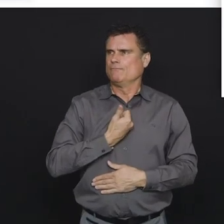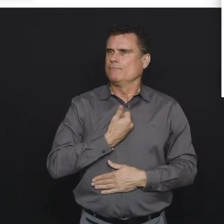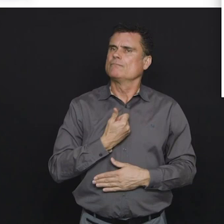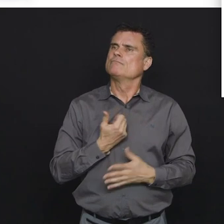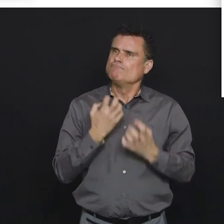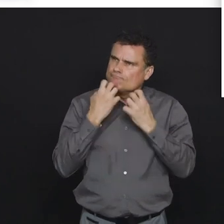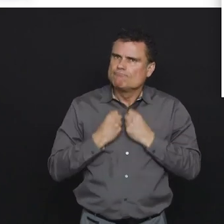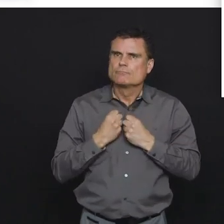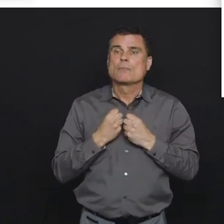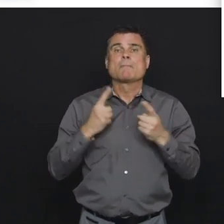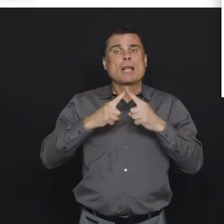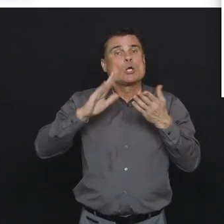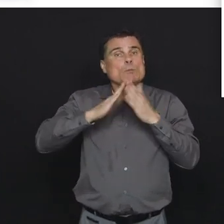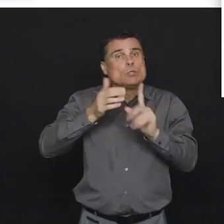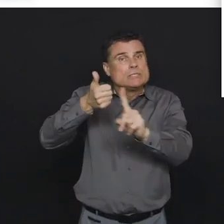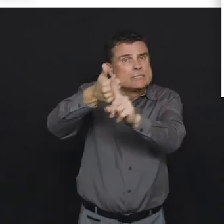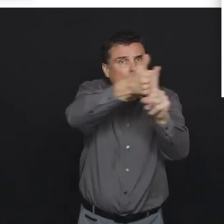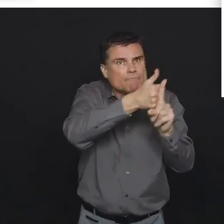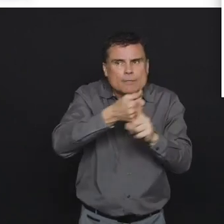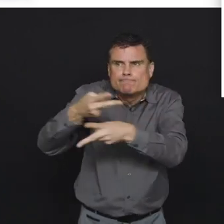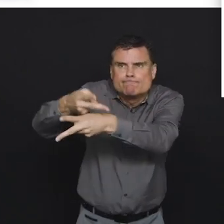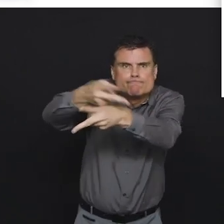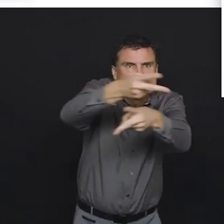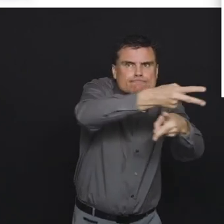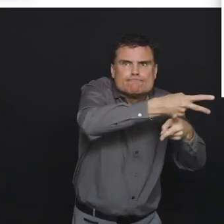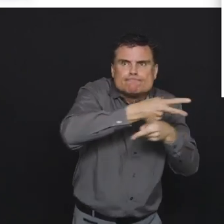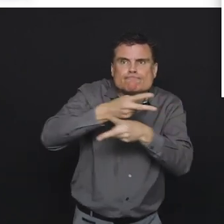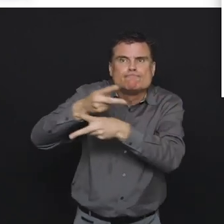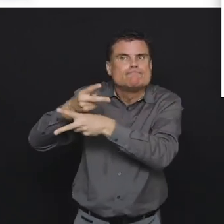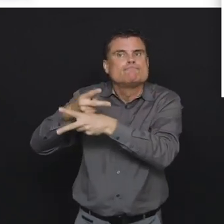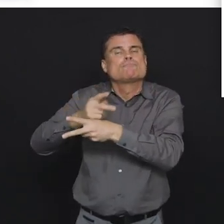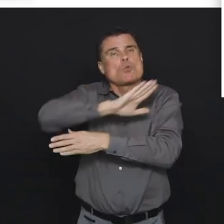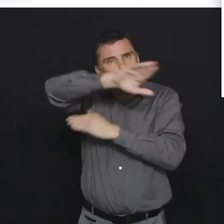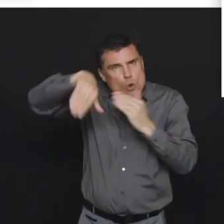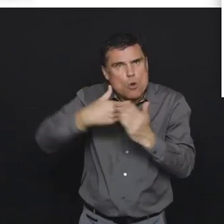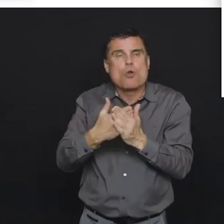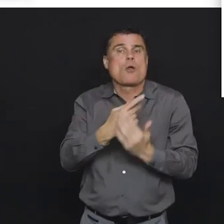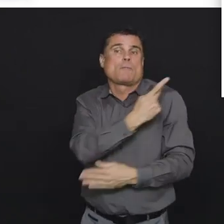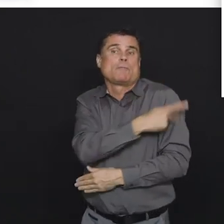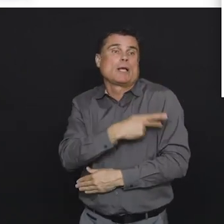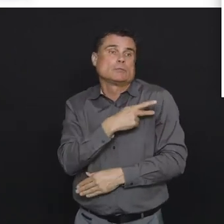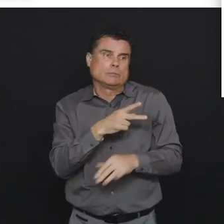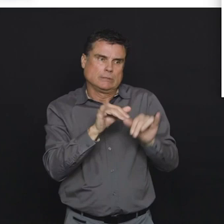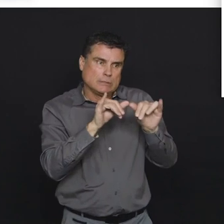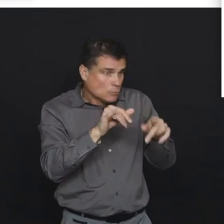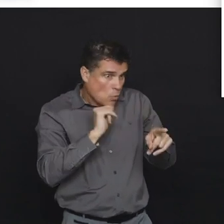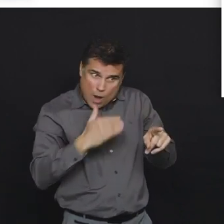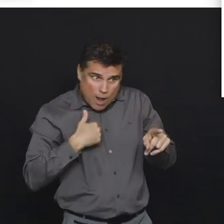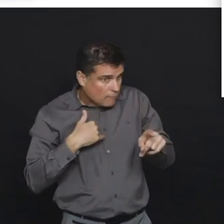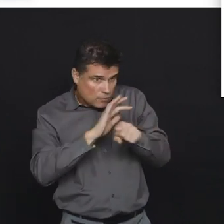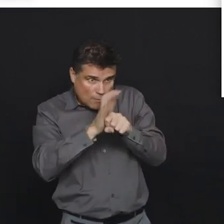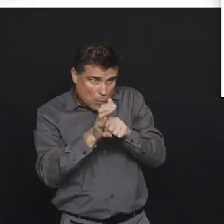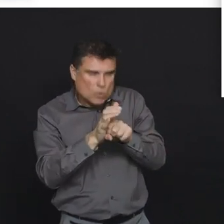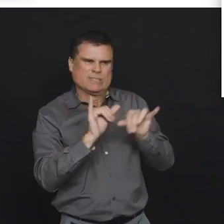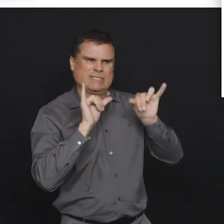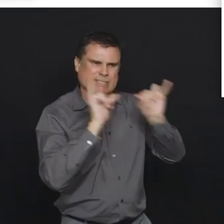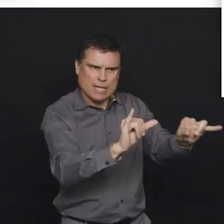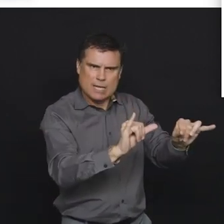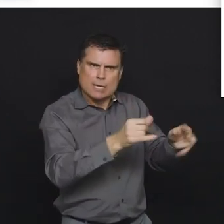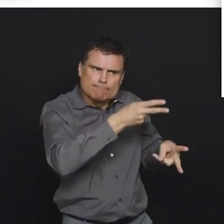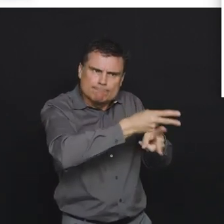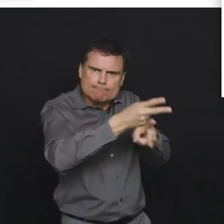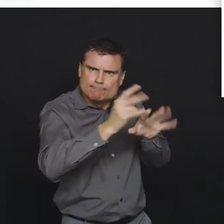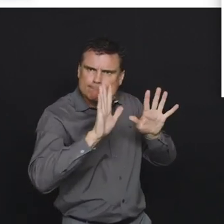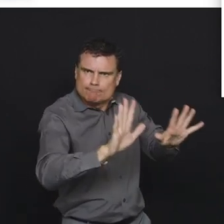and this is critically important, primary and community care needs to meet the health needs of all patients, all non-COVID-19 patients, which of course are